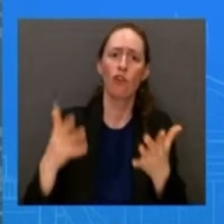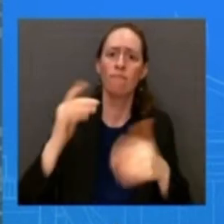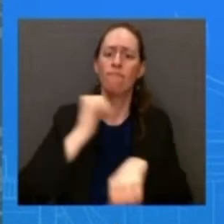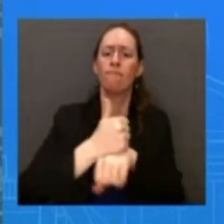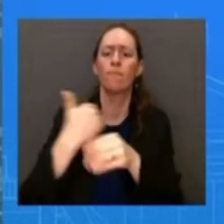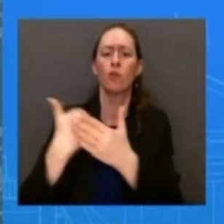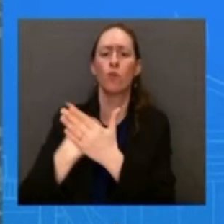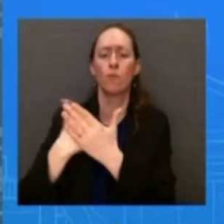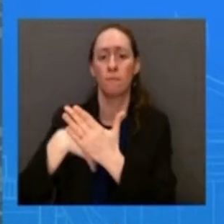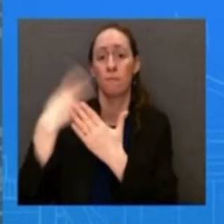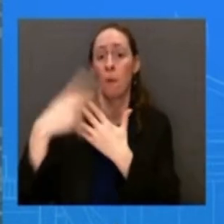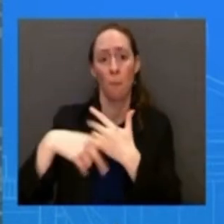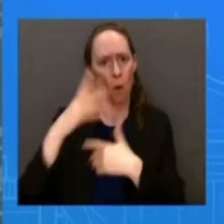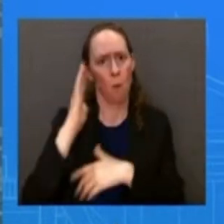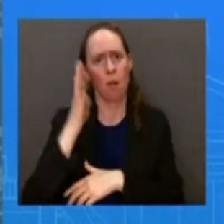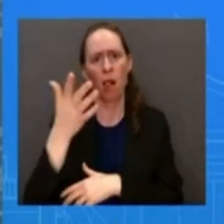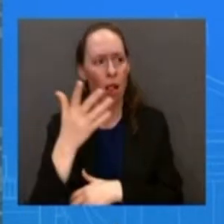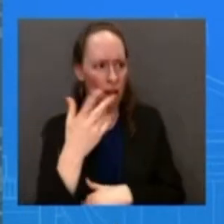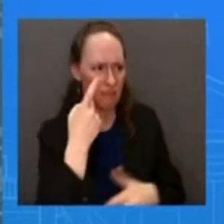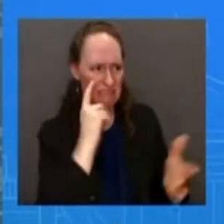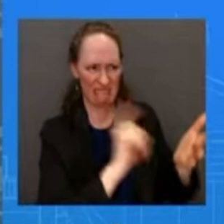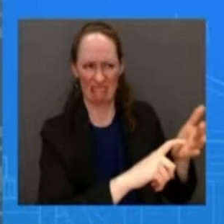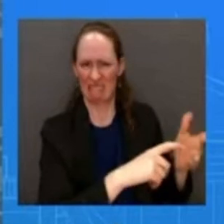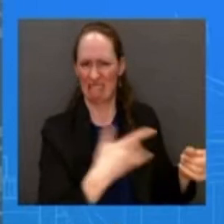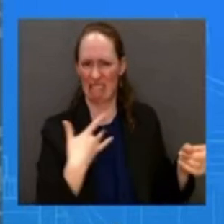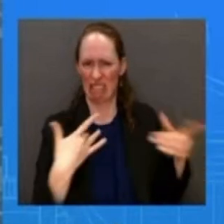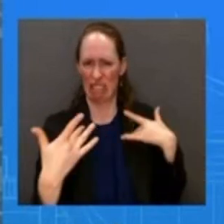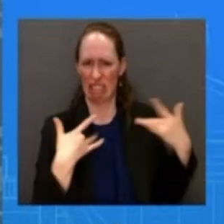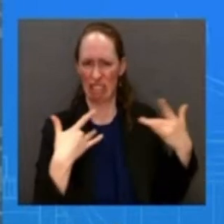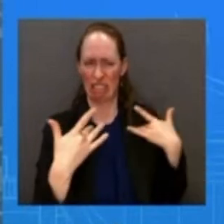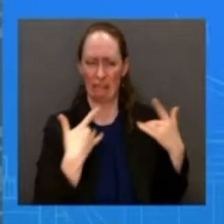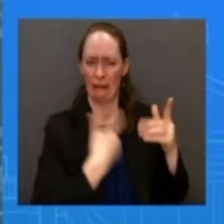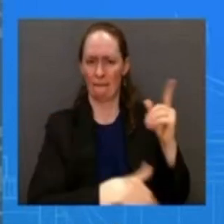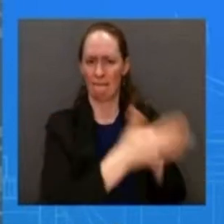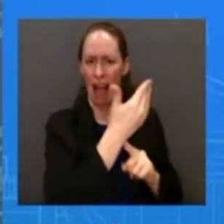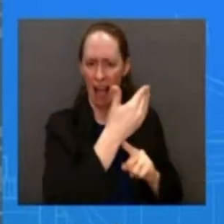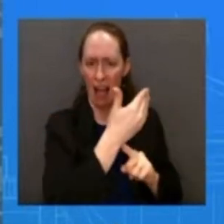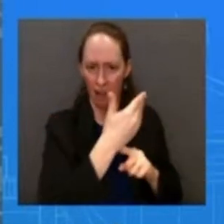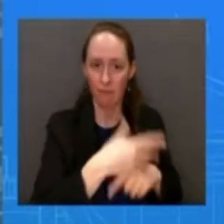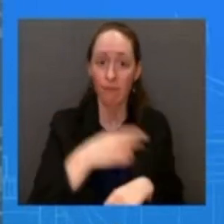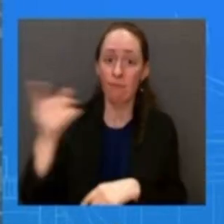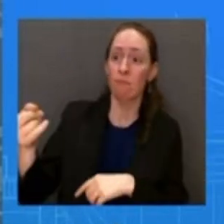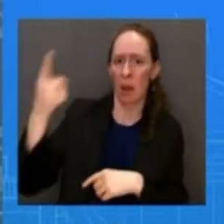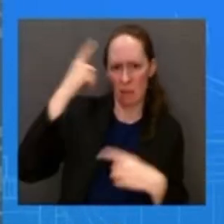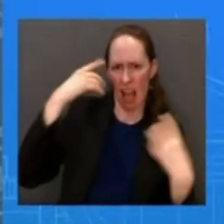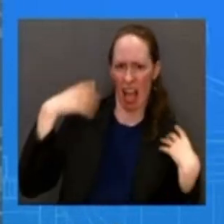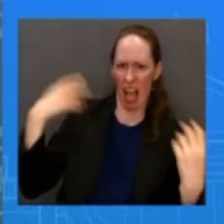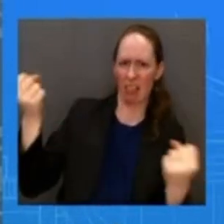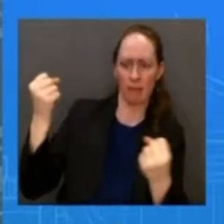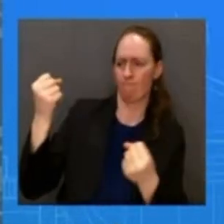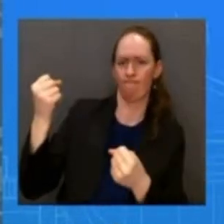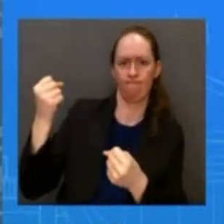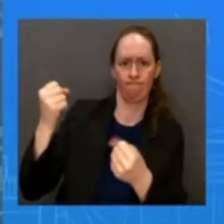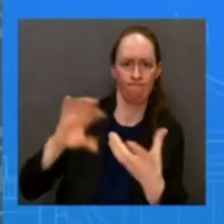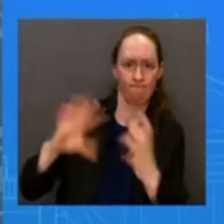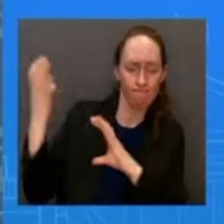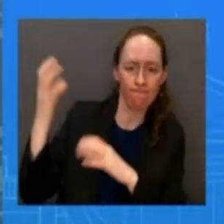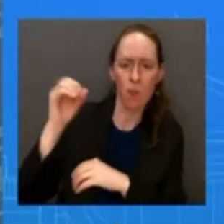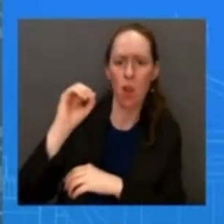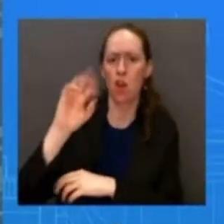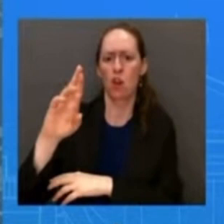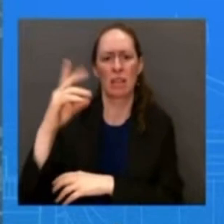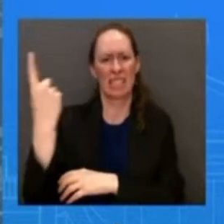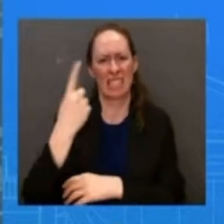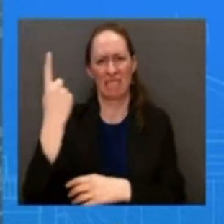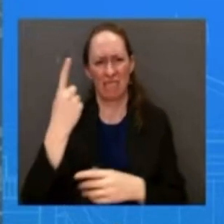and substance use treatment court courts and veterans treatment courts as well this funding will reduce gun violence